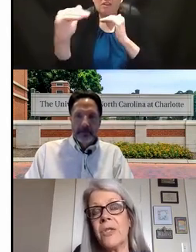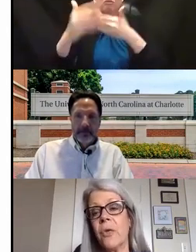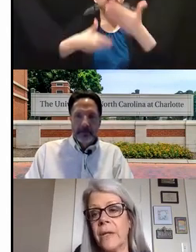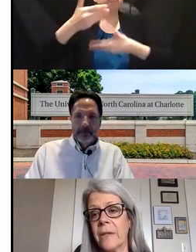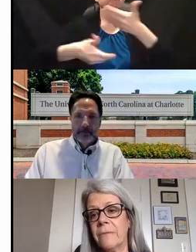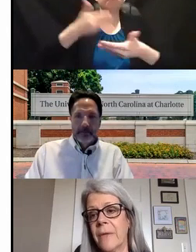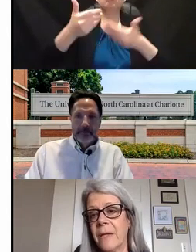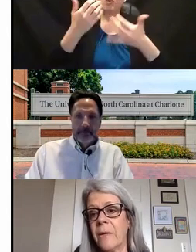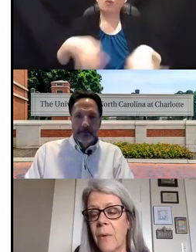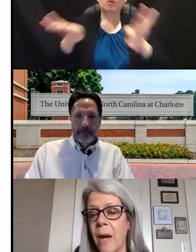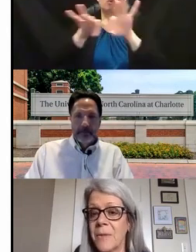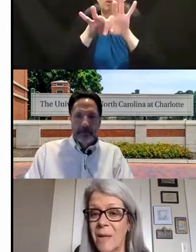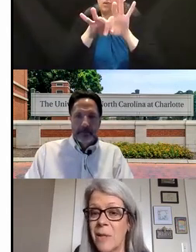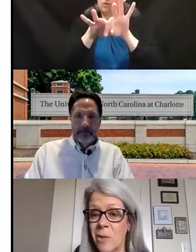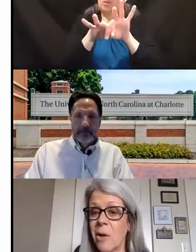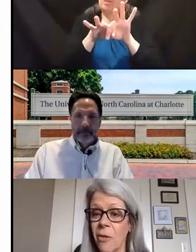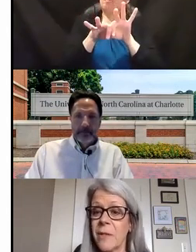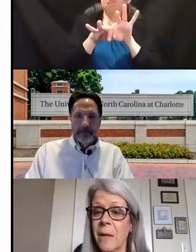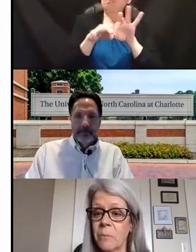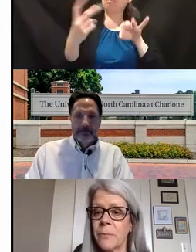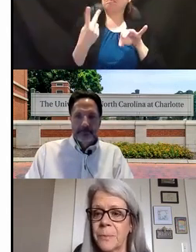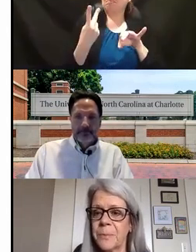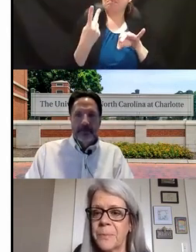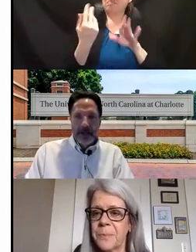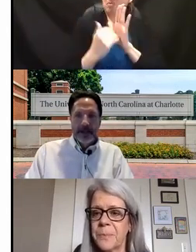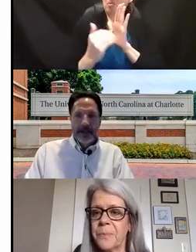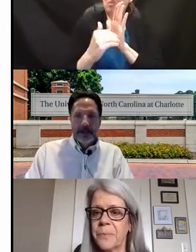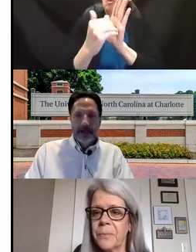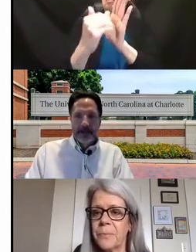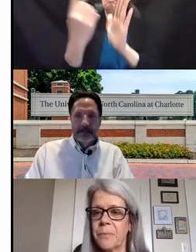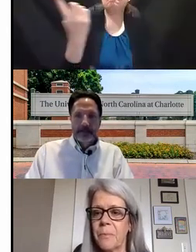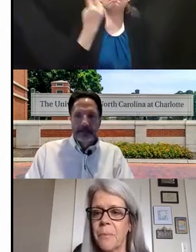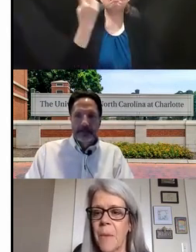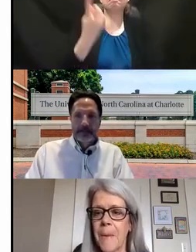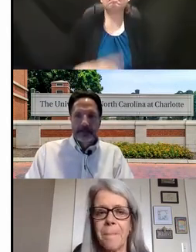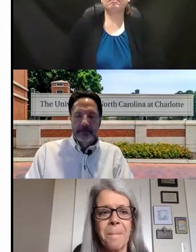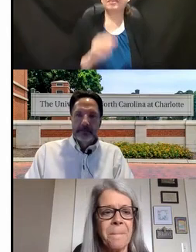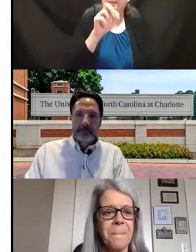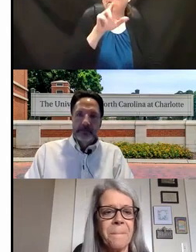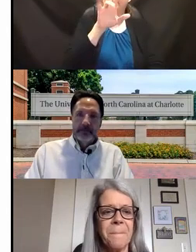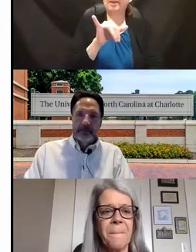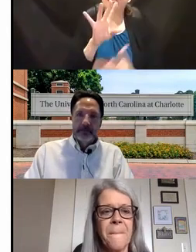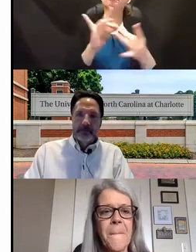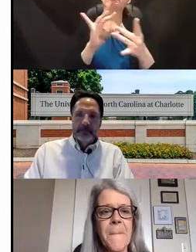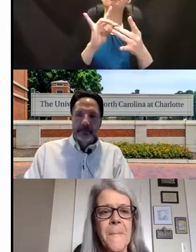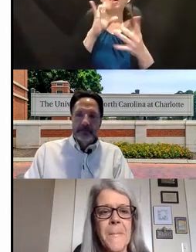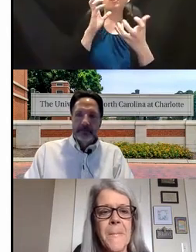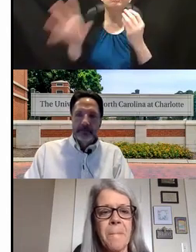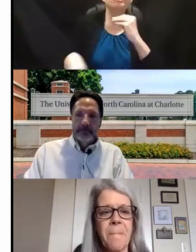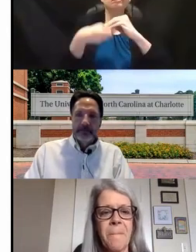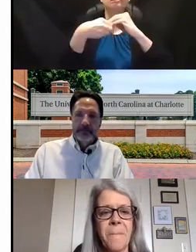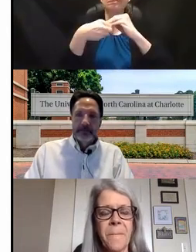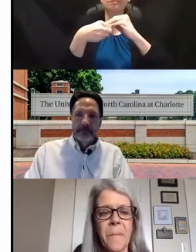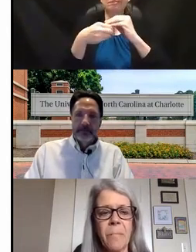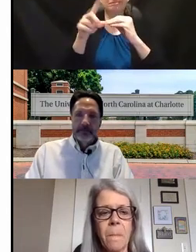it's critical. And I would say we do it all the time. And this is Mary. Just to piggyback, I 100